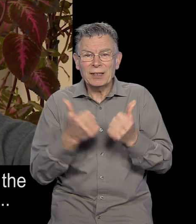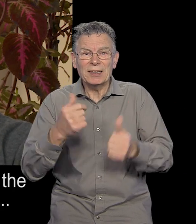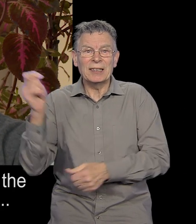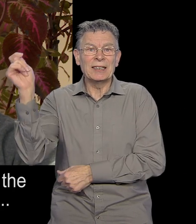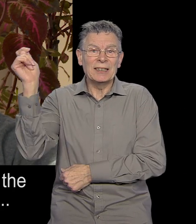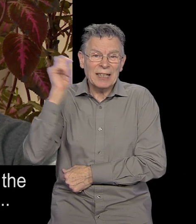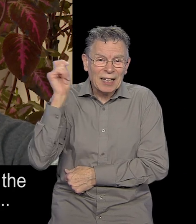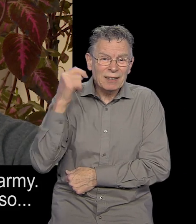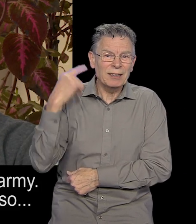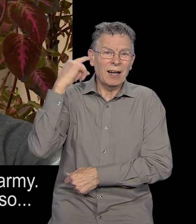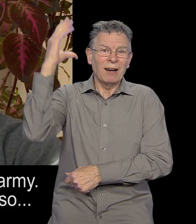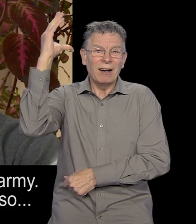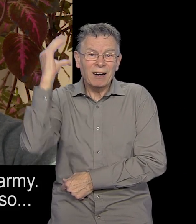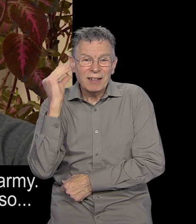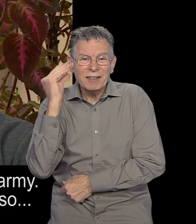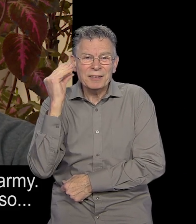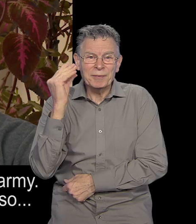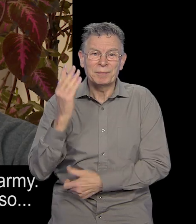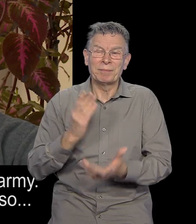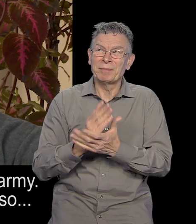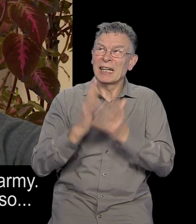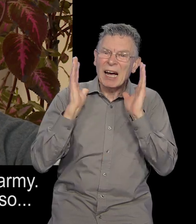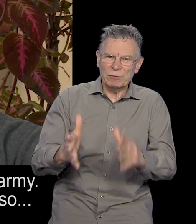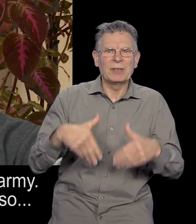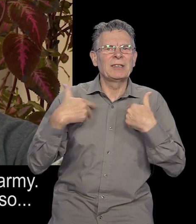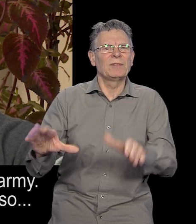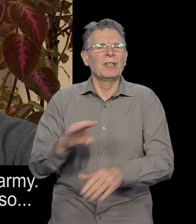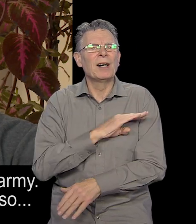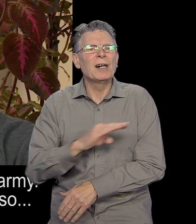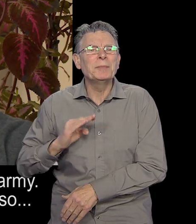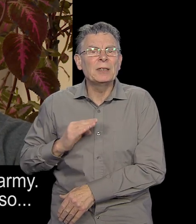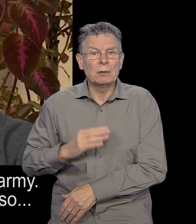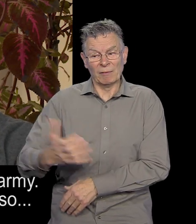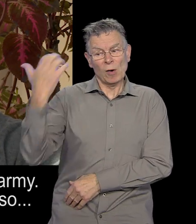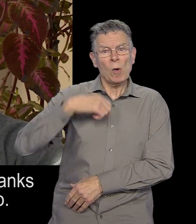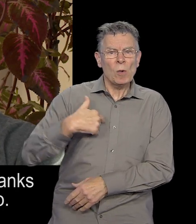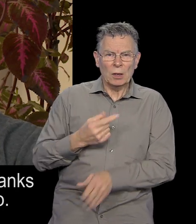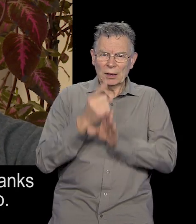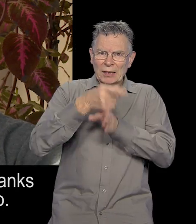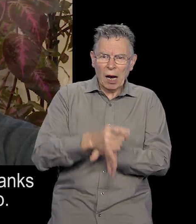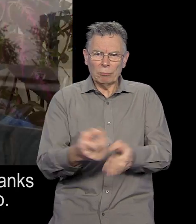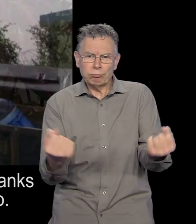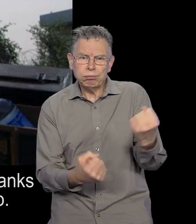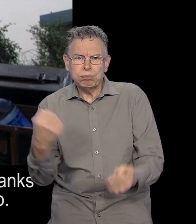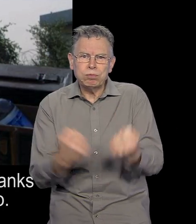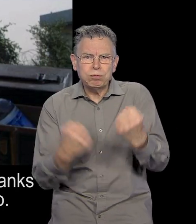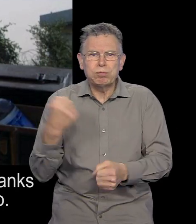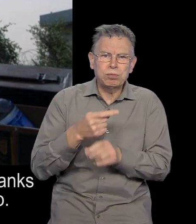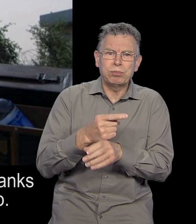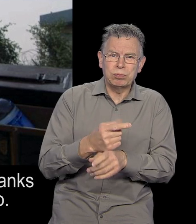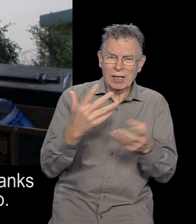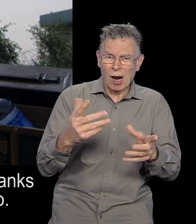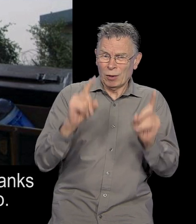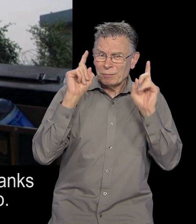the tinnitus and the hearing loss was a massive contribution to, obviously, me leaving the army. I was a tank driver in the army, so I couldn't no longer work on the tanks that I'd been